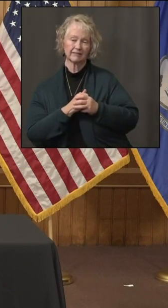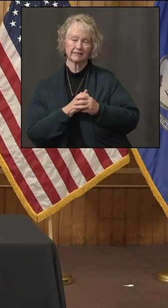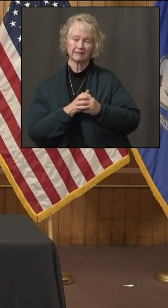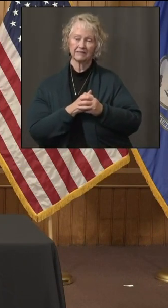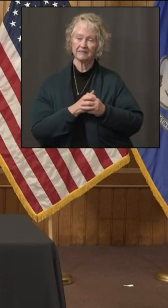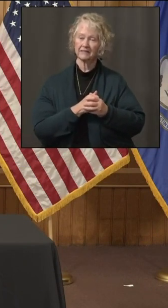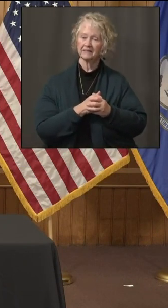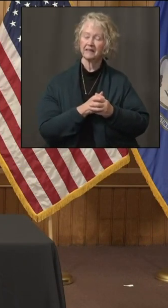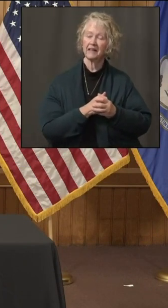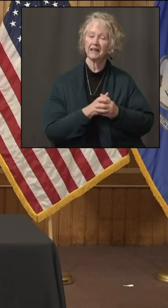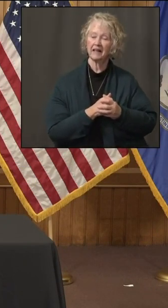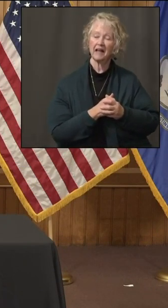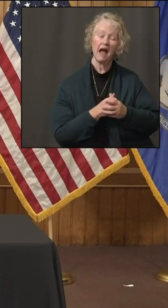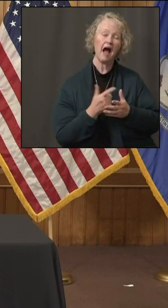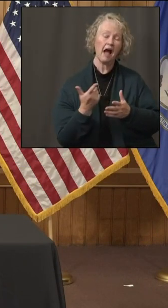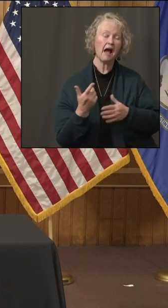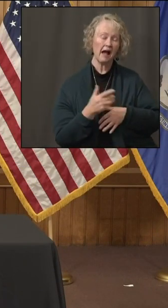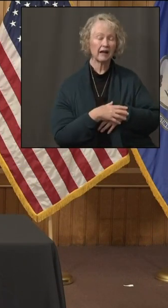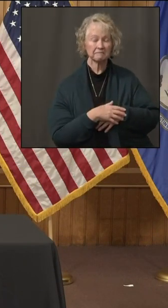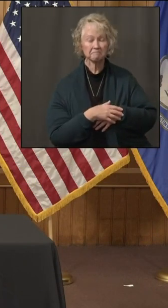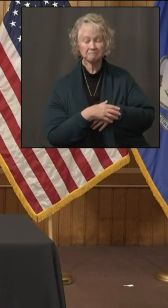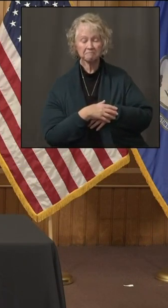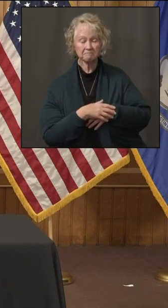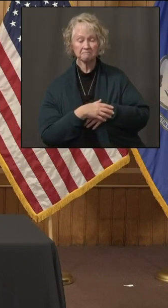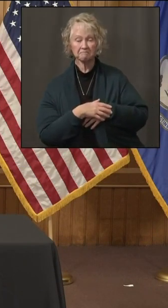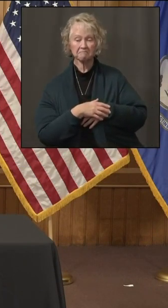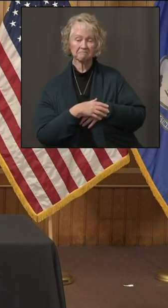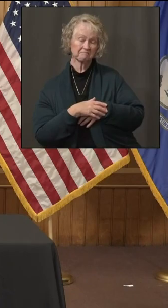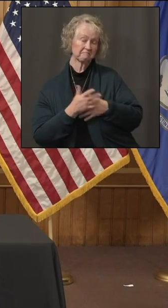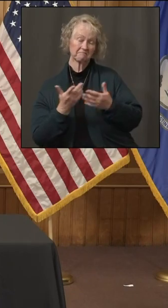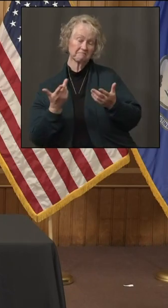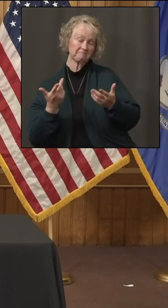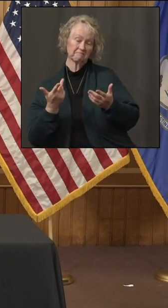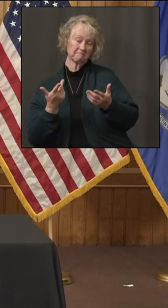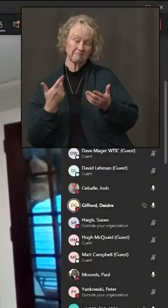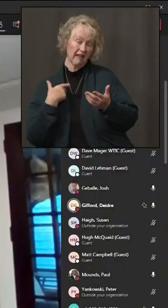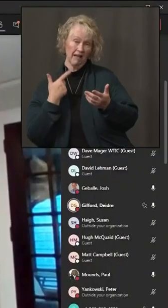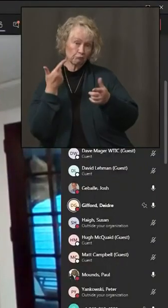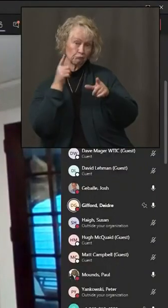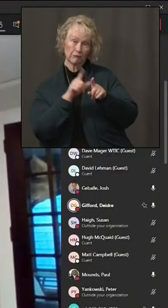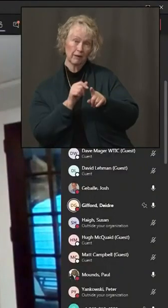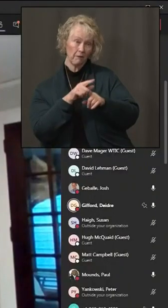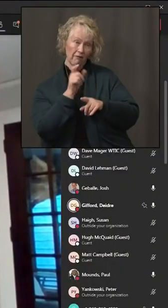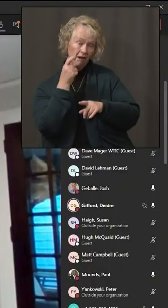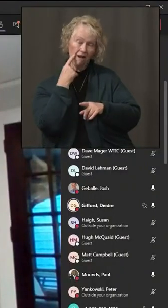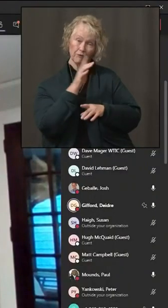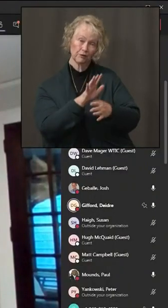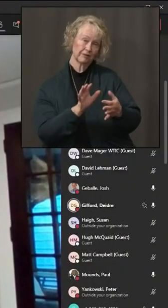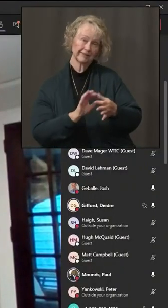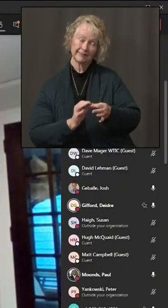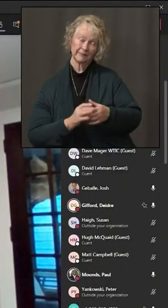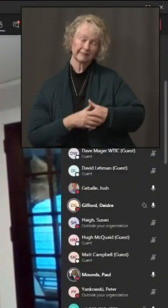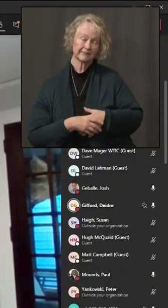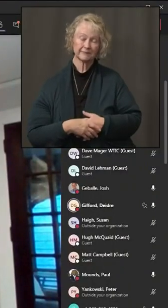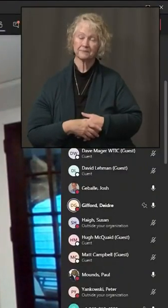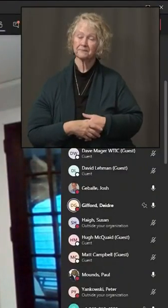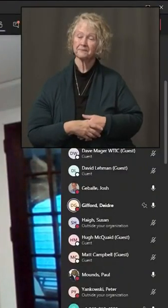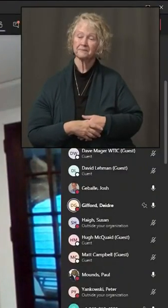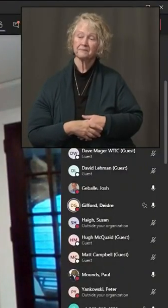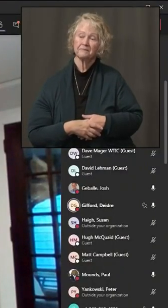Want that, Deirdre? Yes. I echo the governor's comments on that. I think we